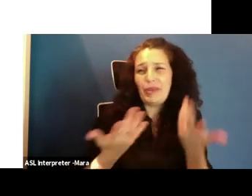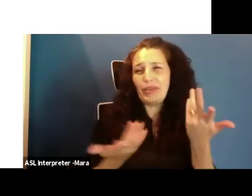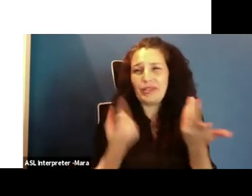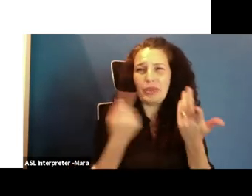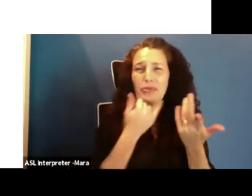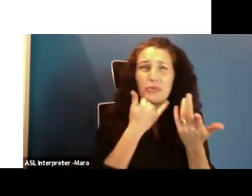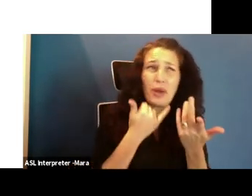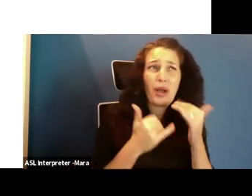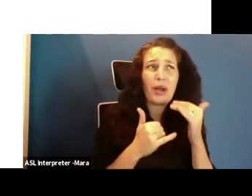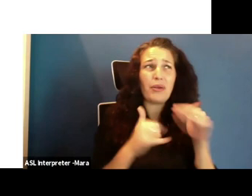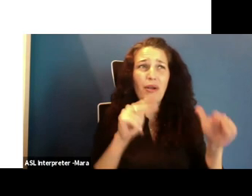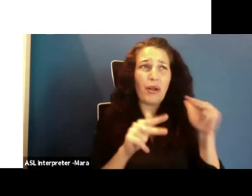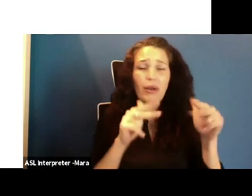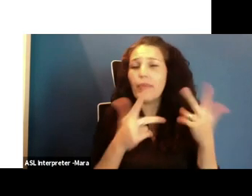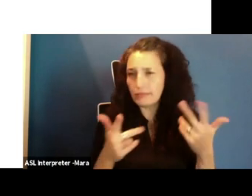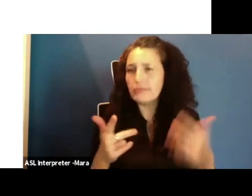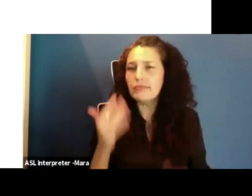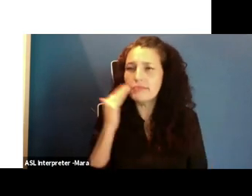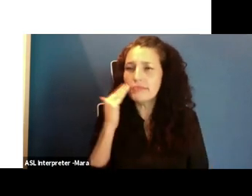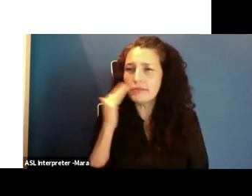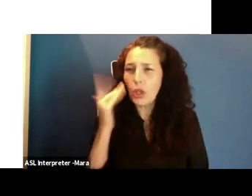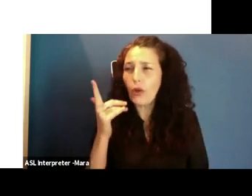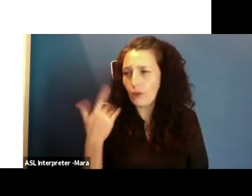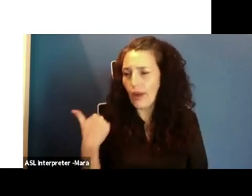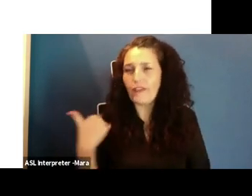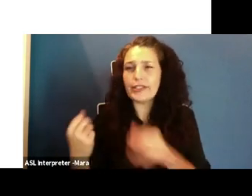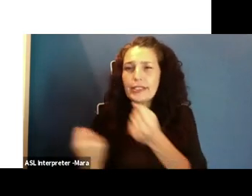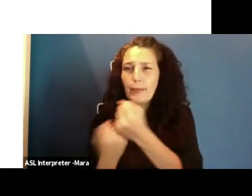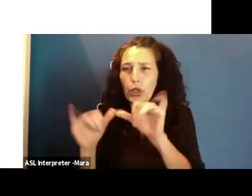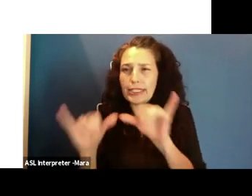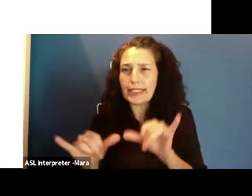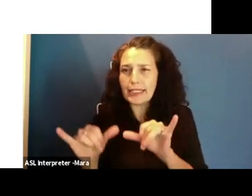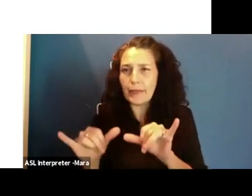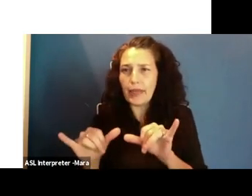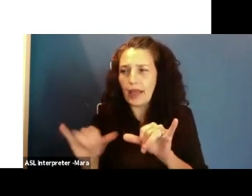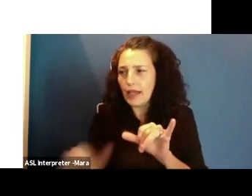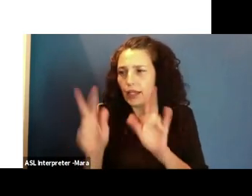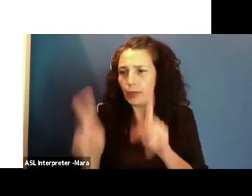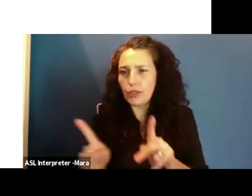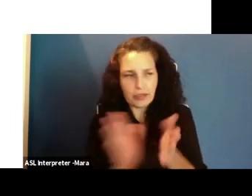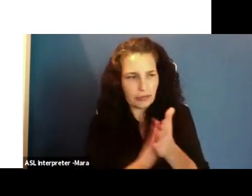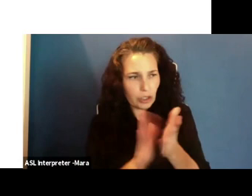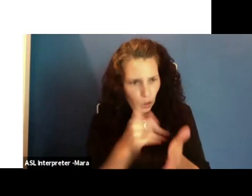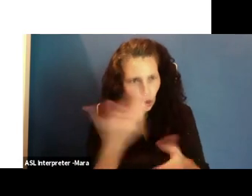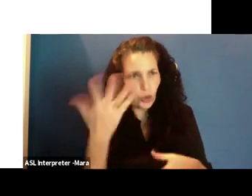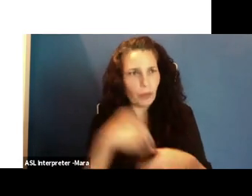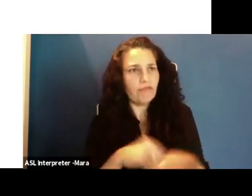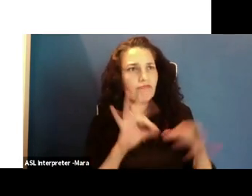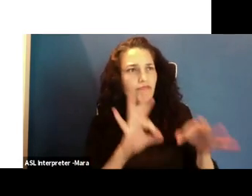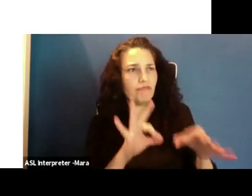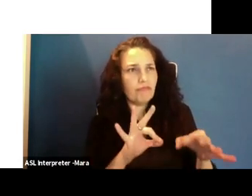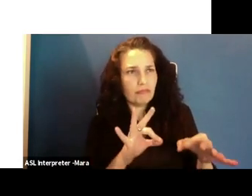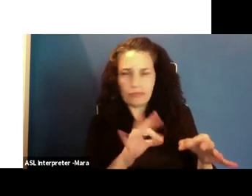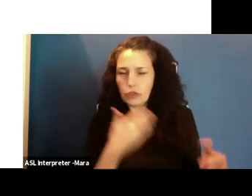other people present to tell you, no, you do belong to be here. That is so critical. So make sure that even though